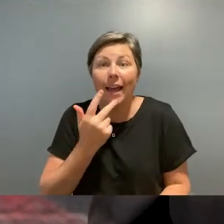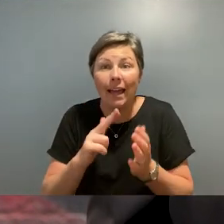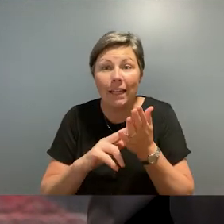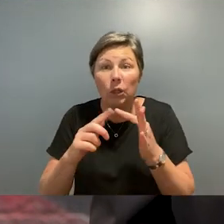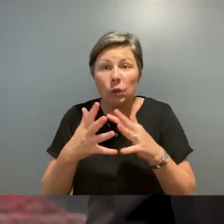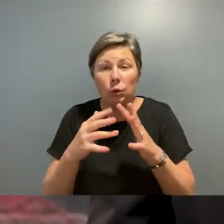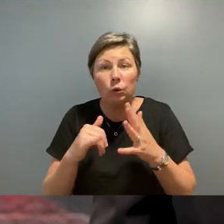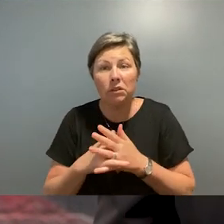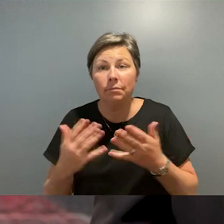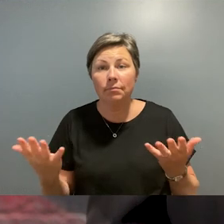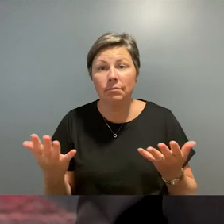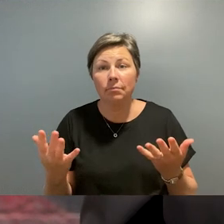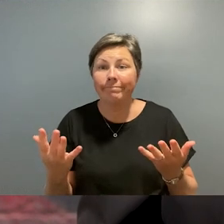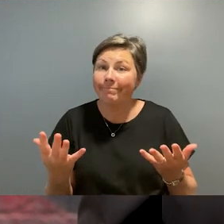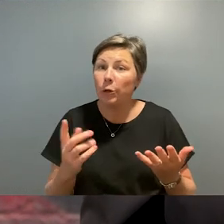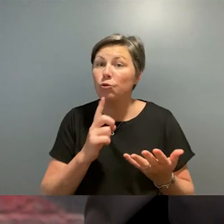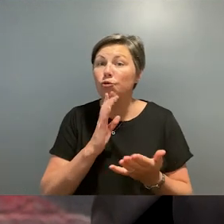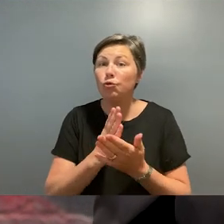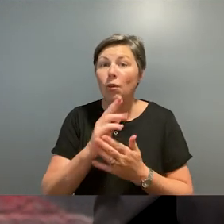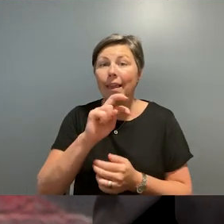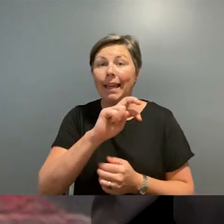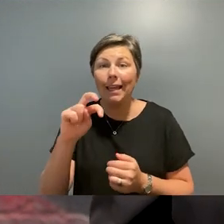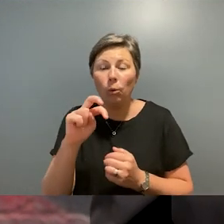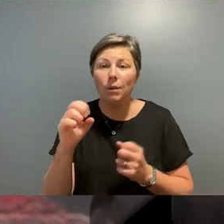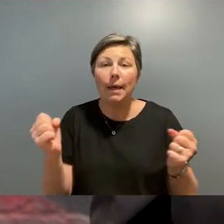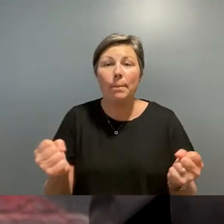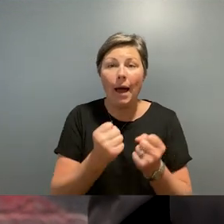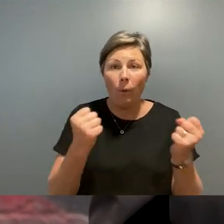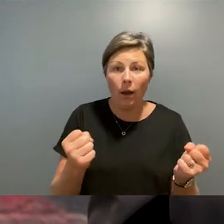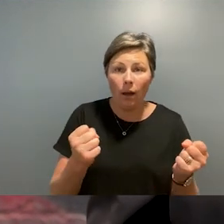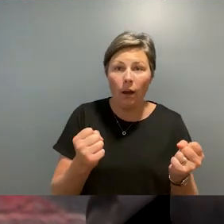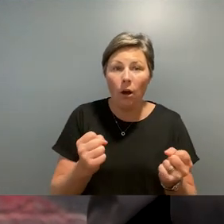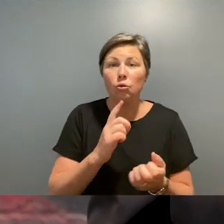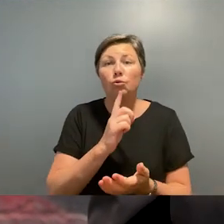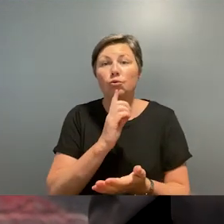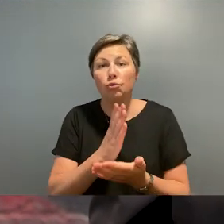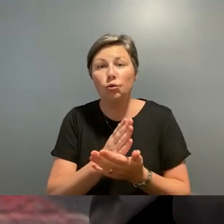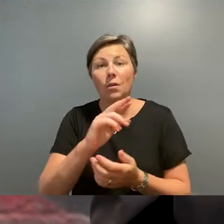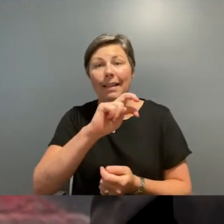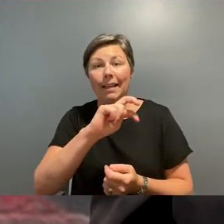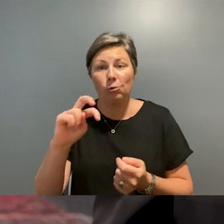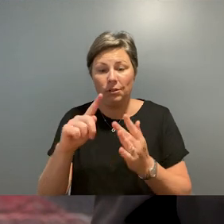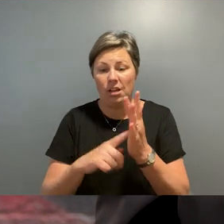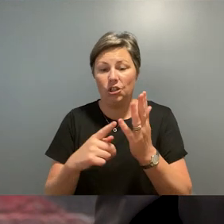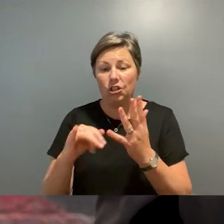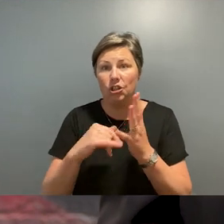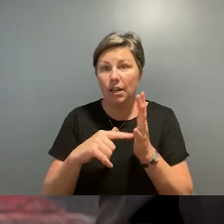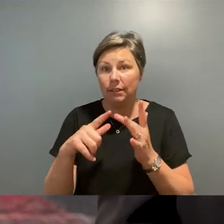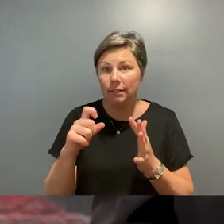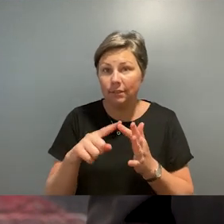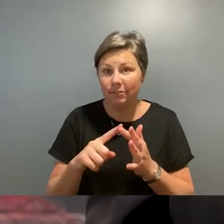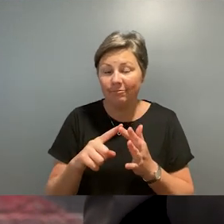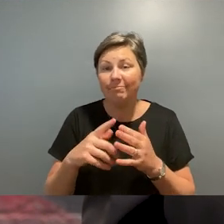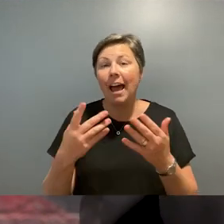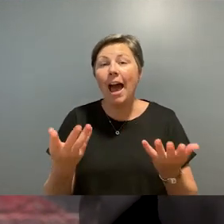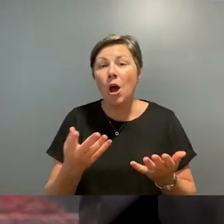to me the truth is about power it is about justice it is about freedom since its invention of the